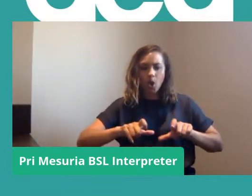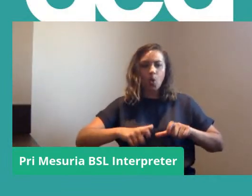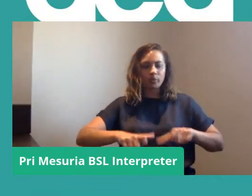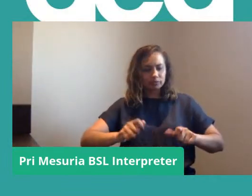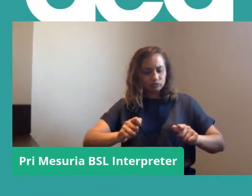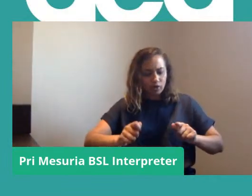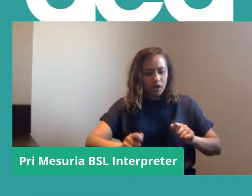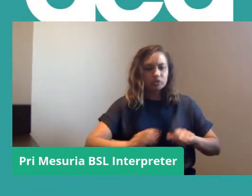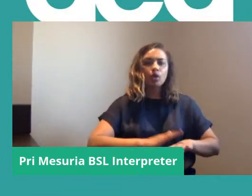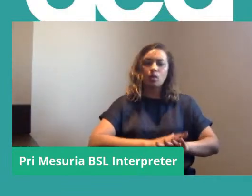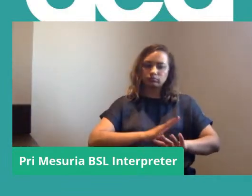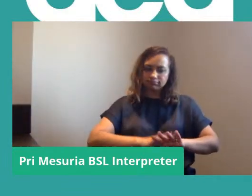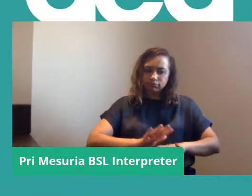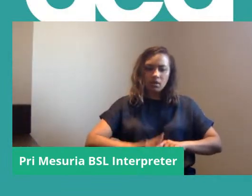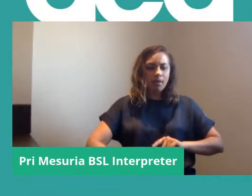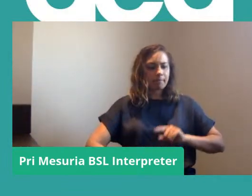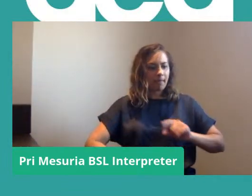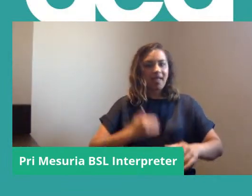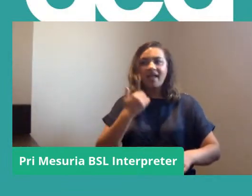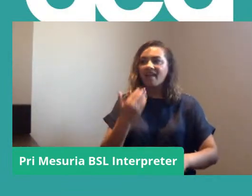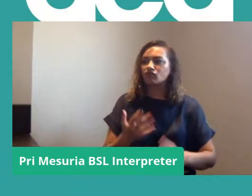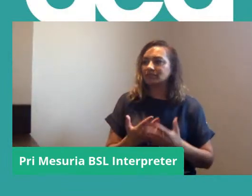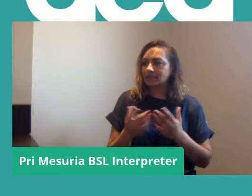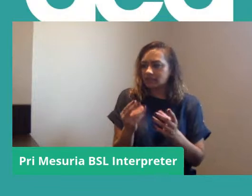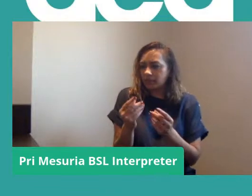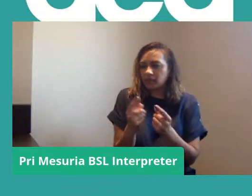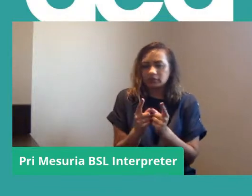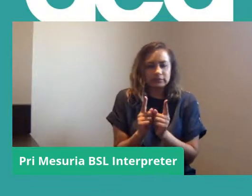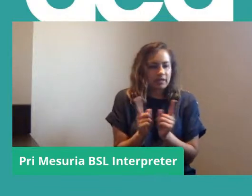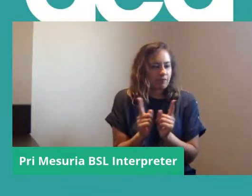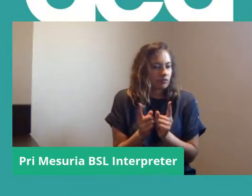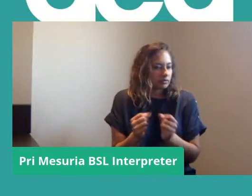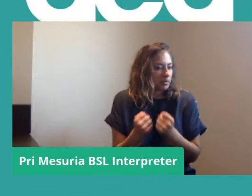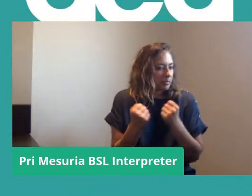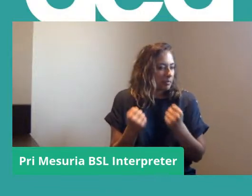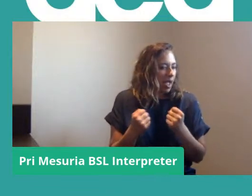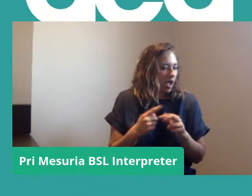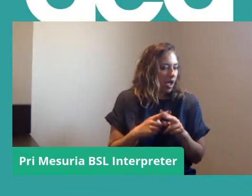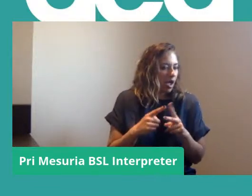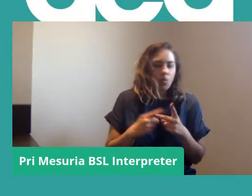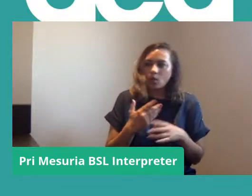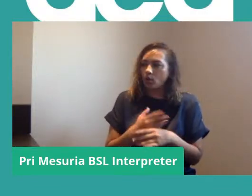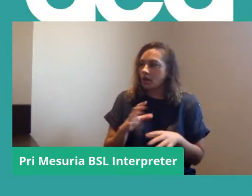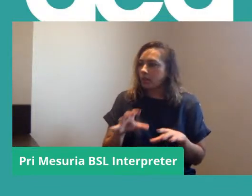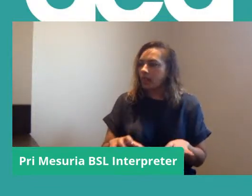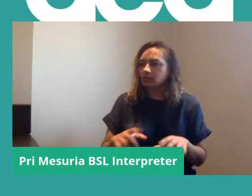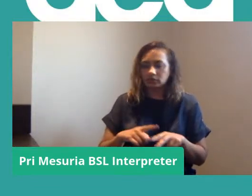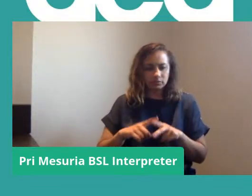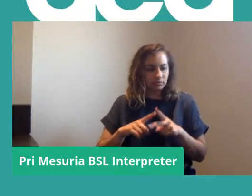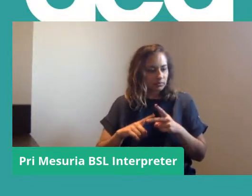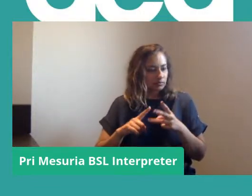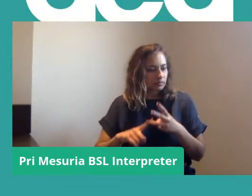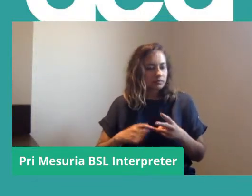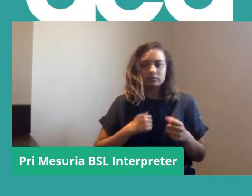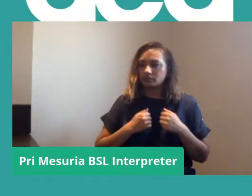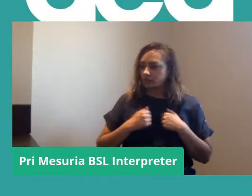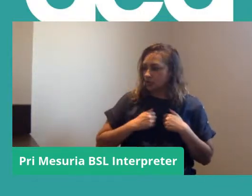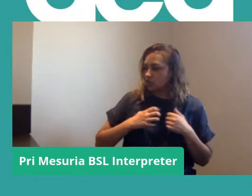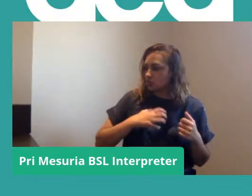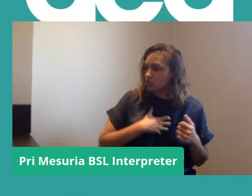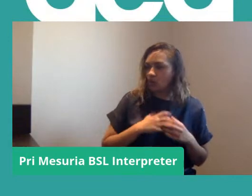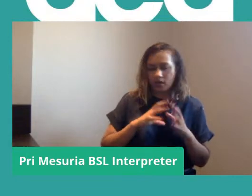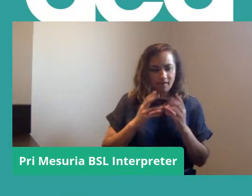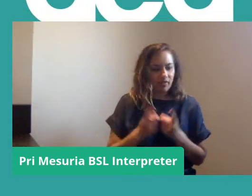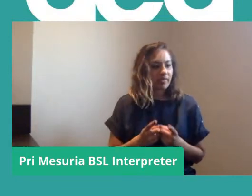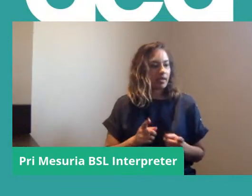where I try every day to do something which is kind of building power in in a workplace in in our union because